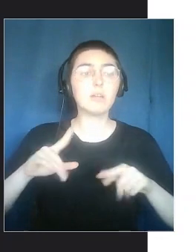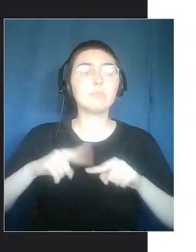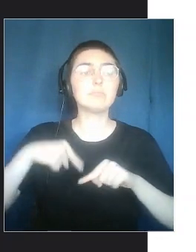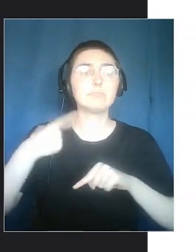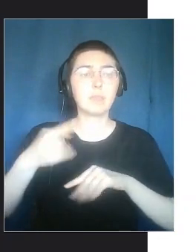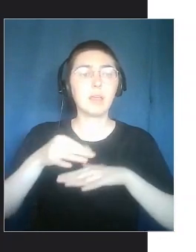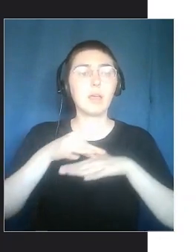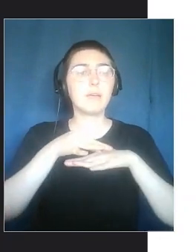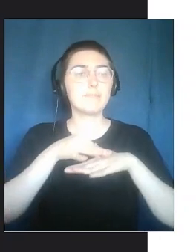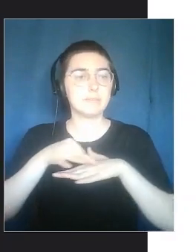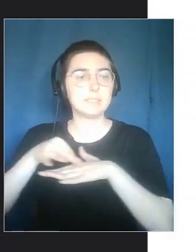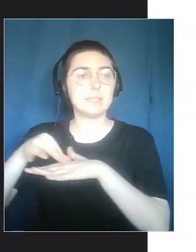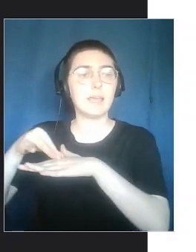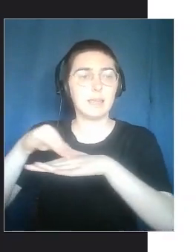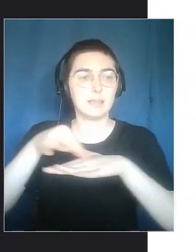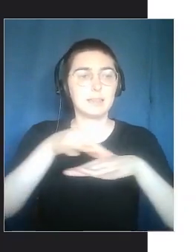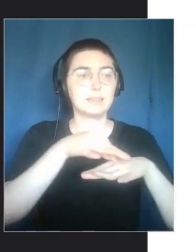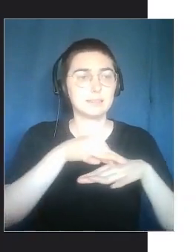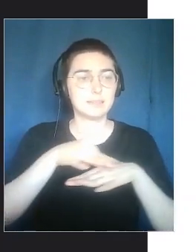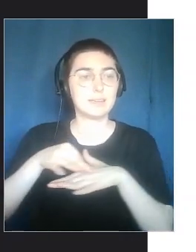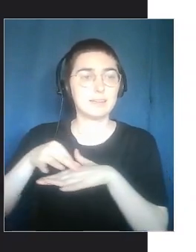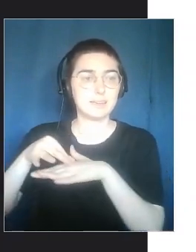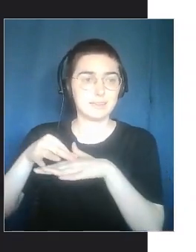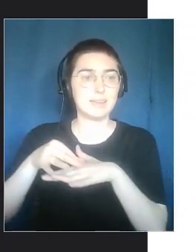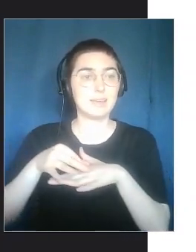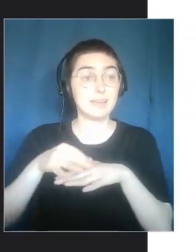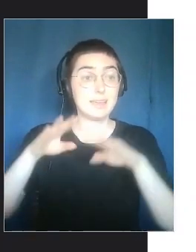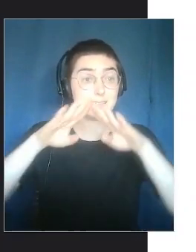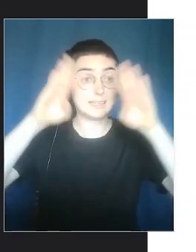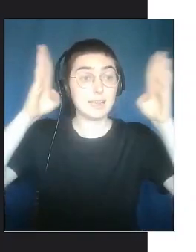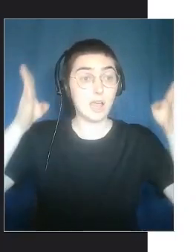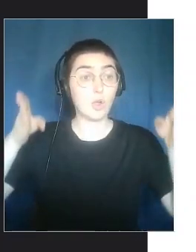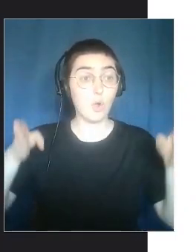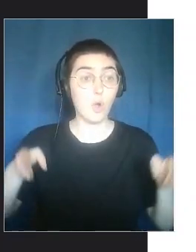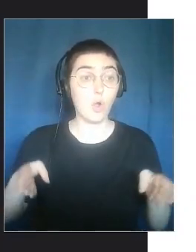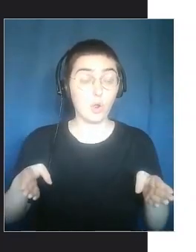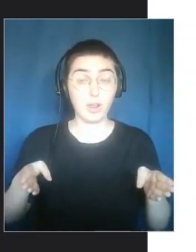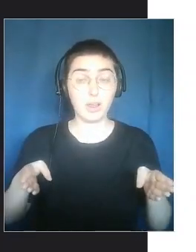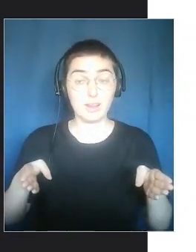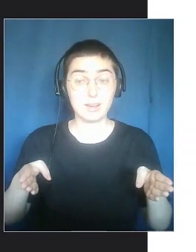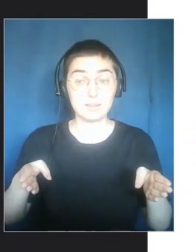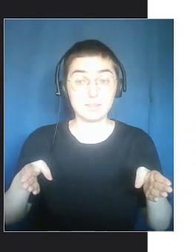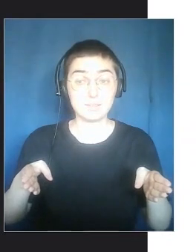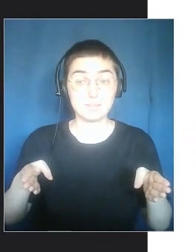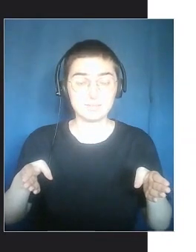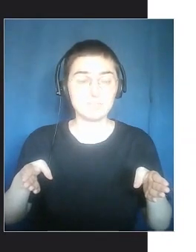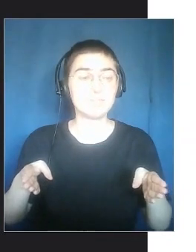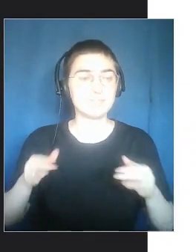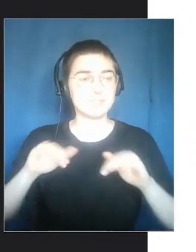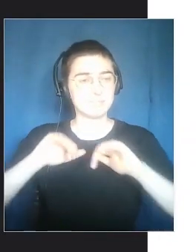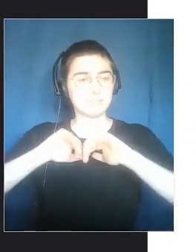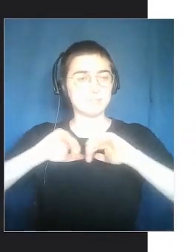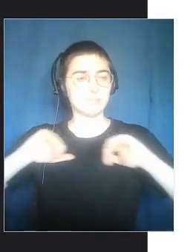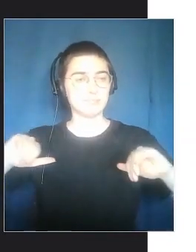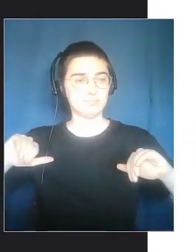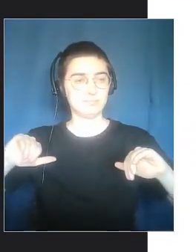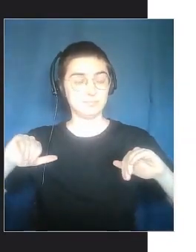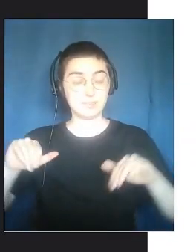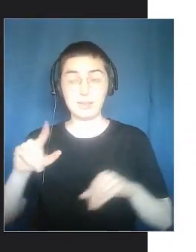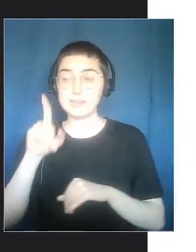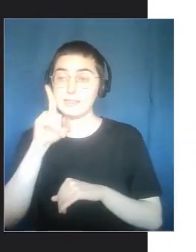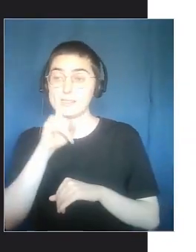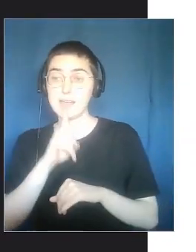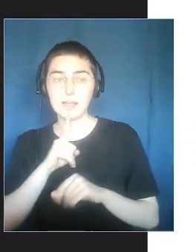the synagogue. These weren't visits with the guides. Before there was the silent play, and then there was the visit.